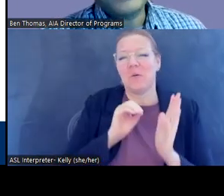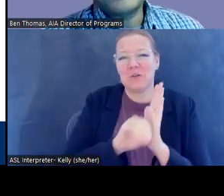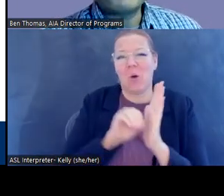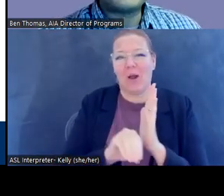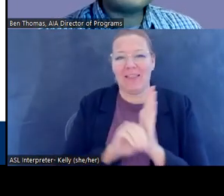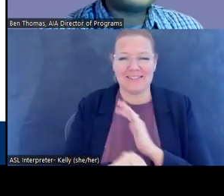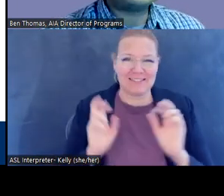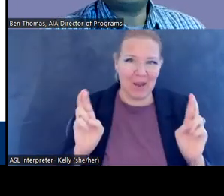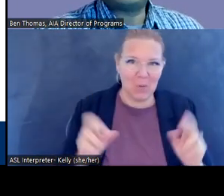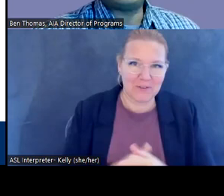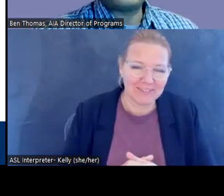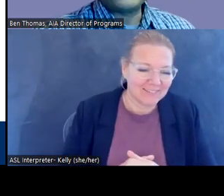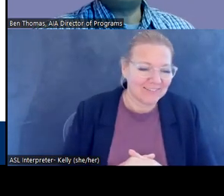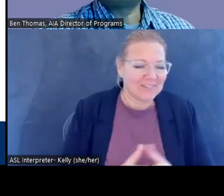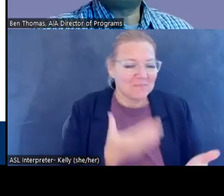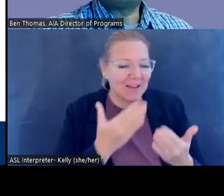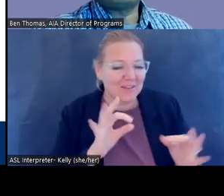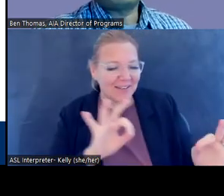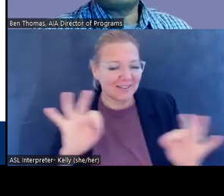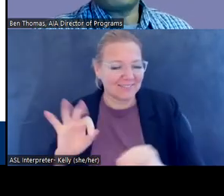All right. Bye everybody. Thank you.